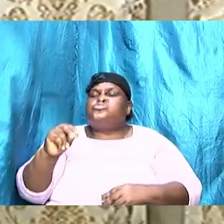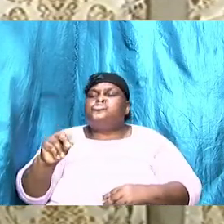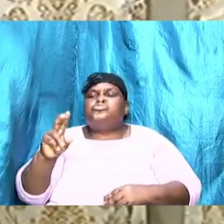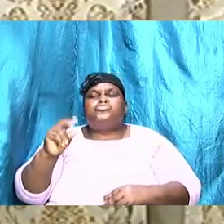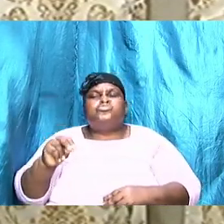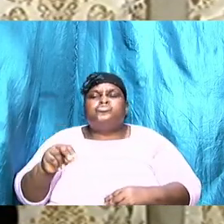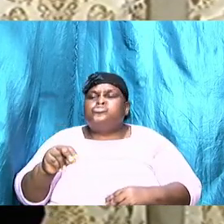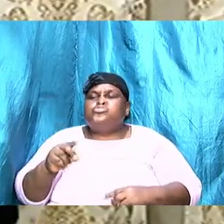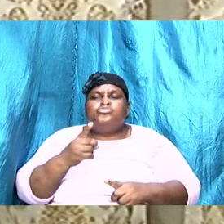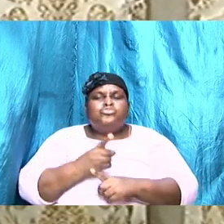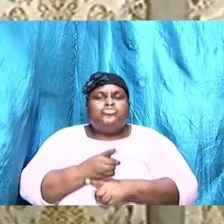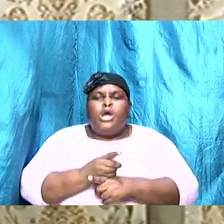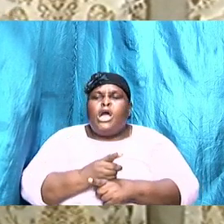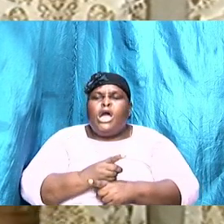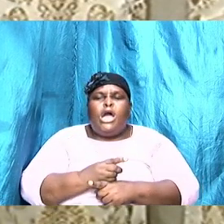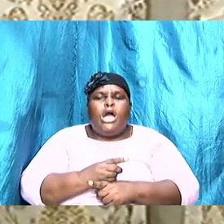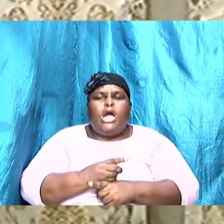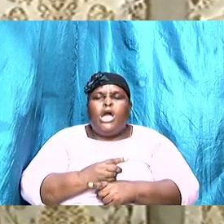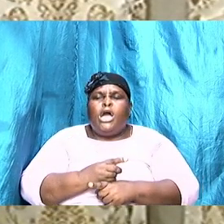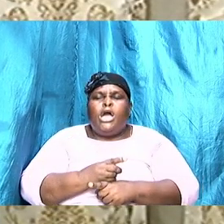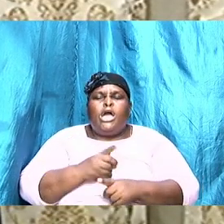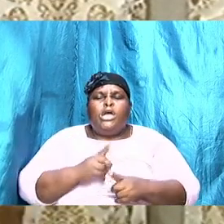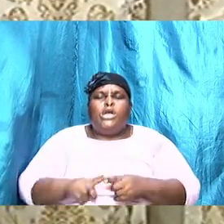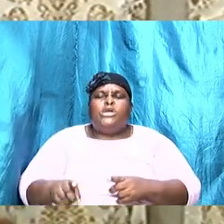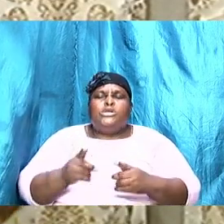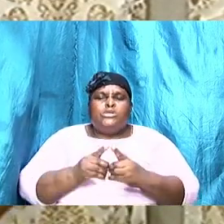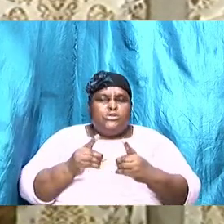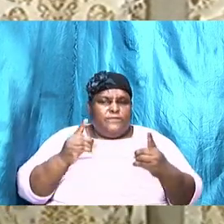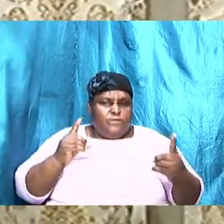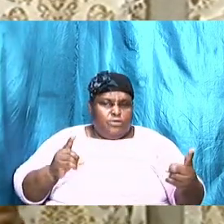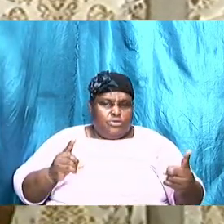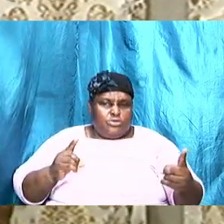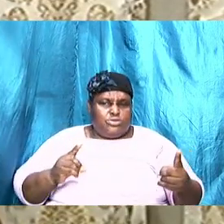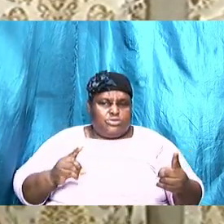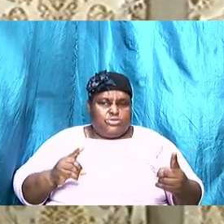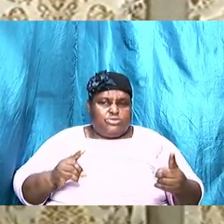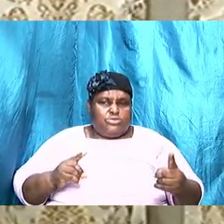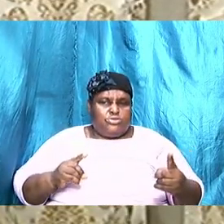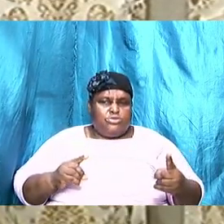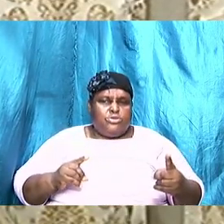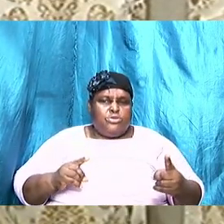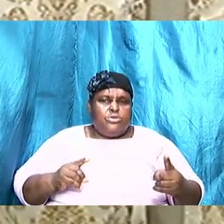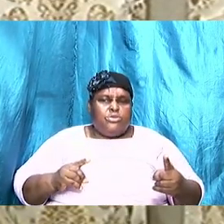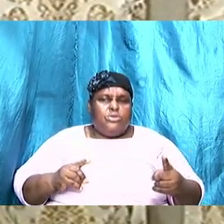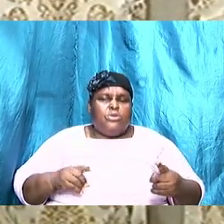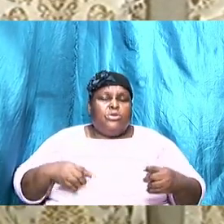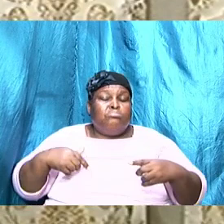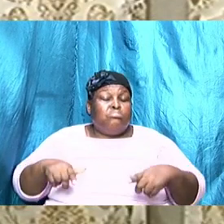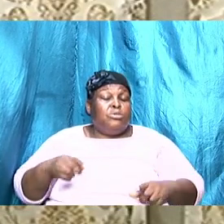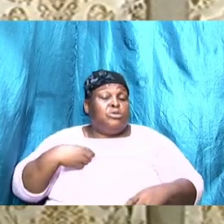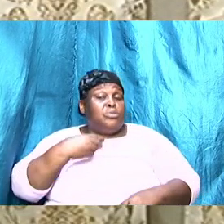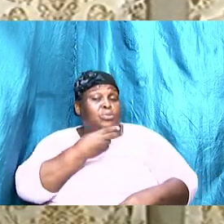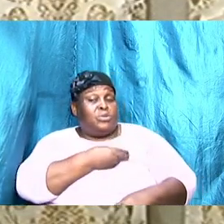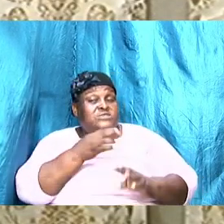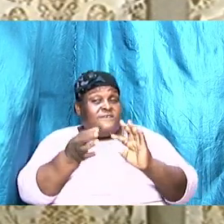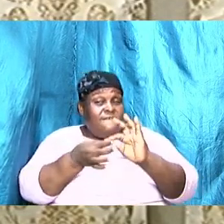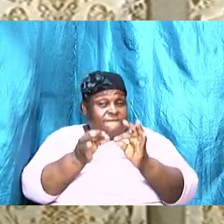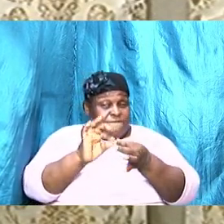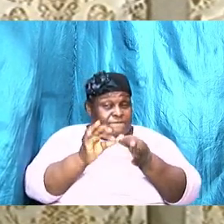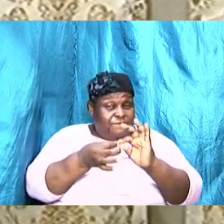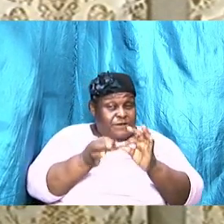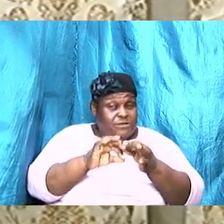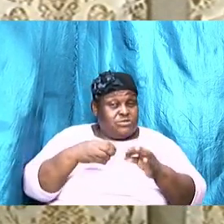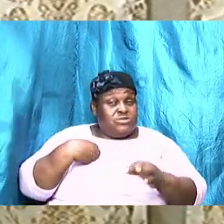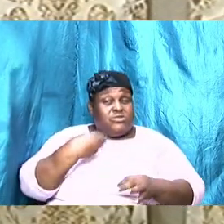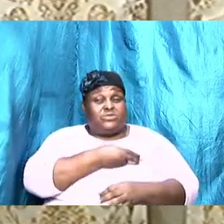us to just pull up stomp and go let us work it out now having